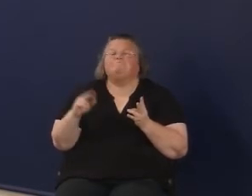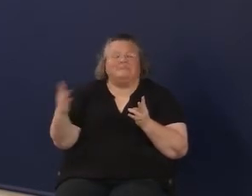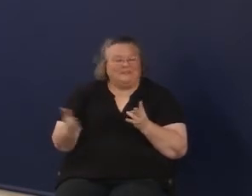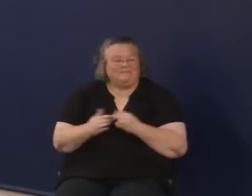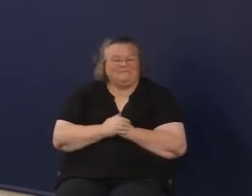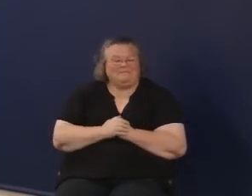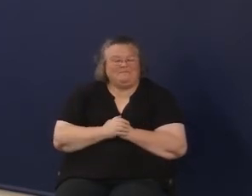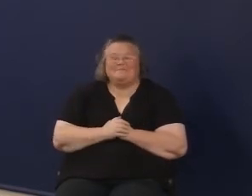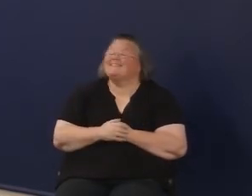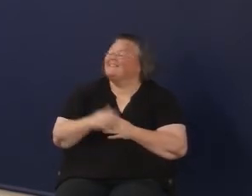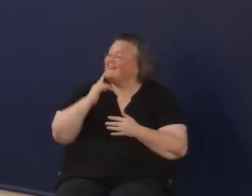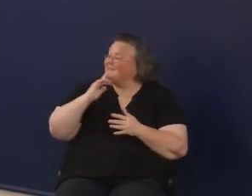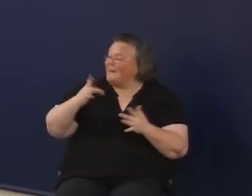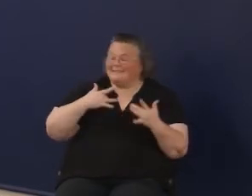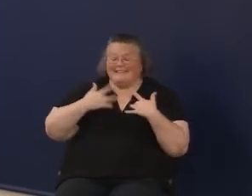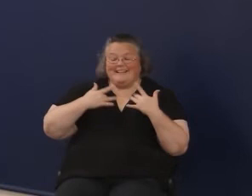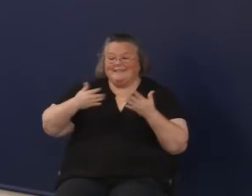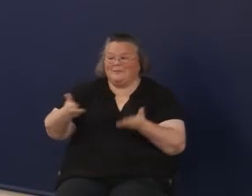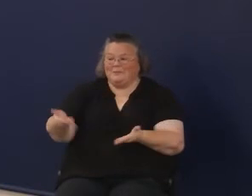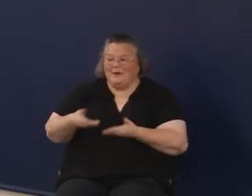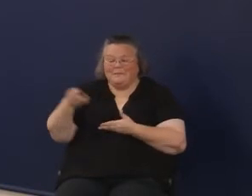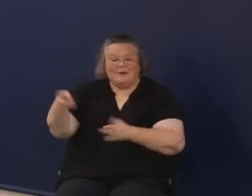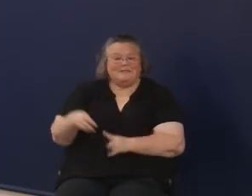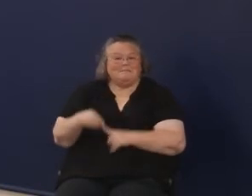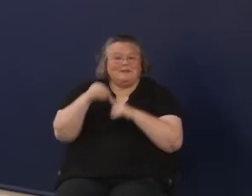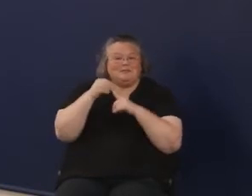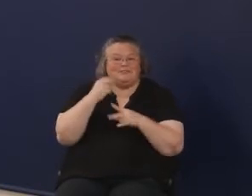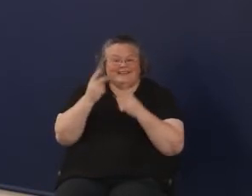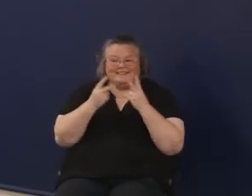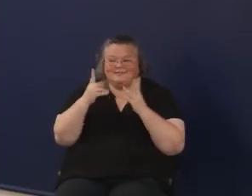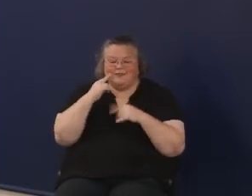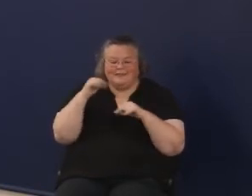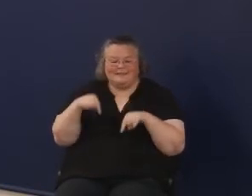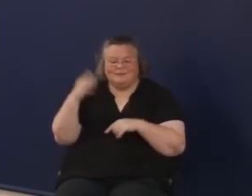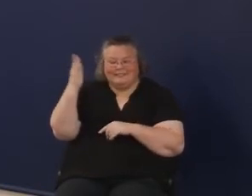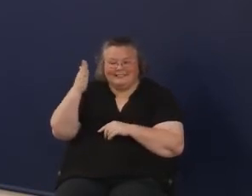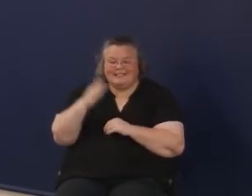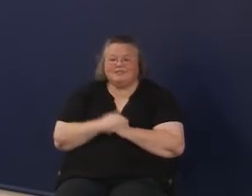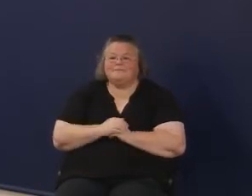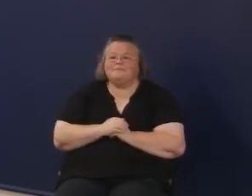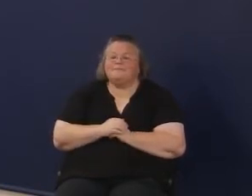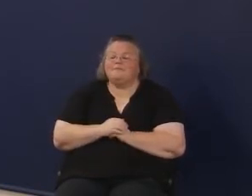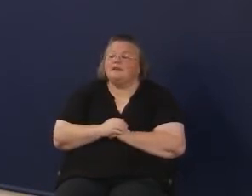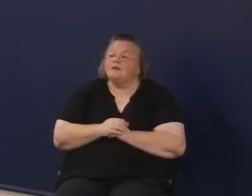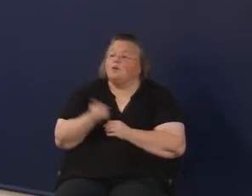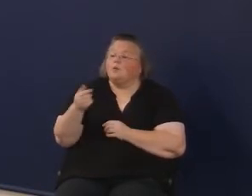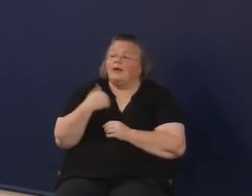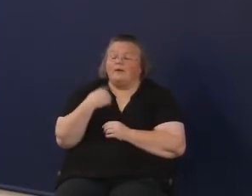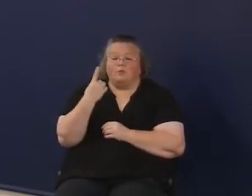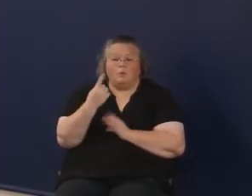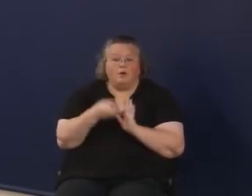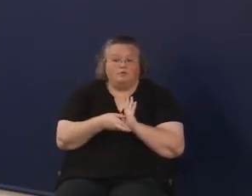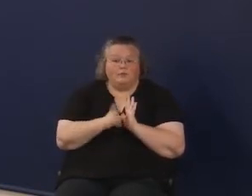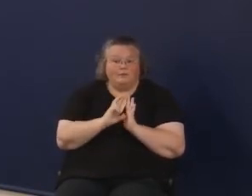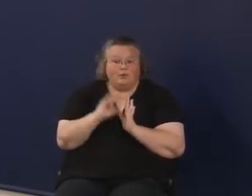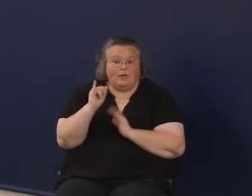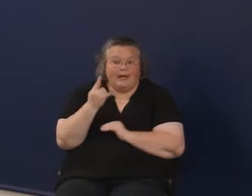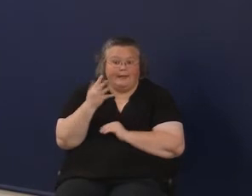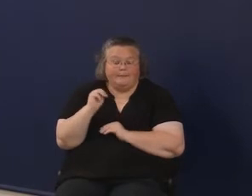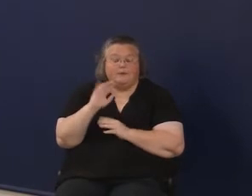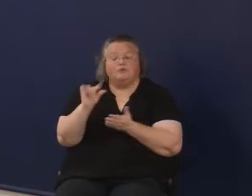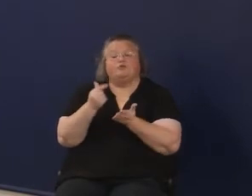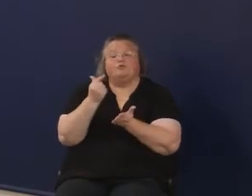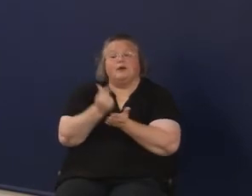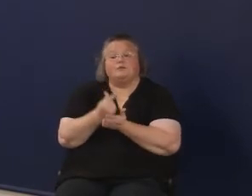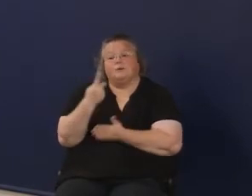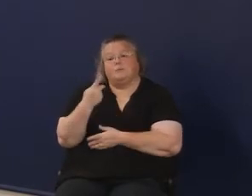excited to welcome our special guest for this presentation. They're going to, we have one review item, it's Graduate